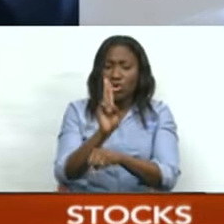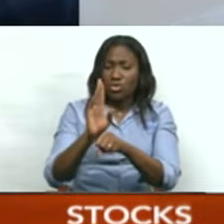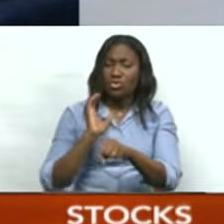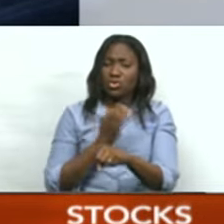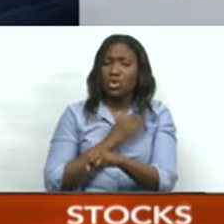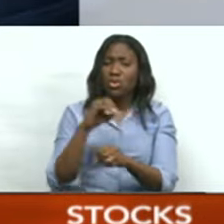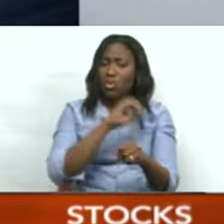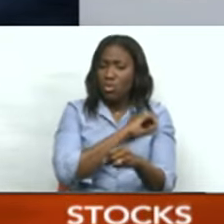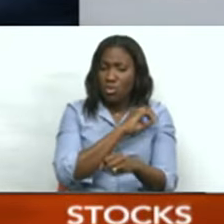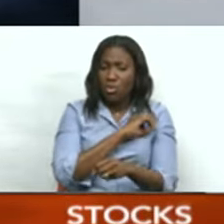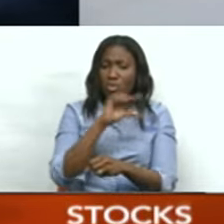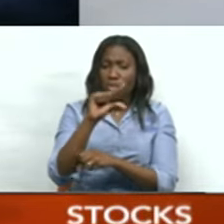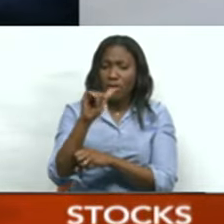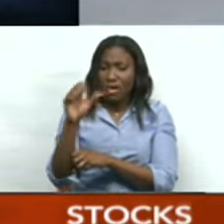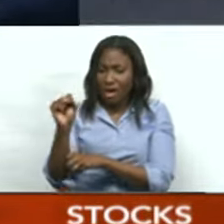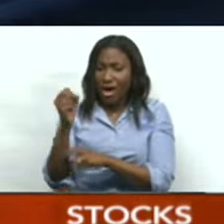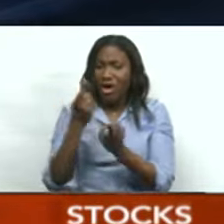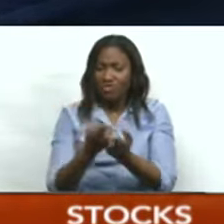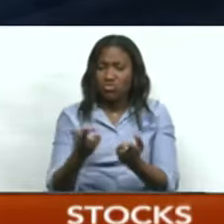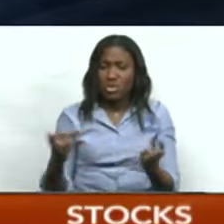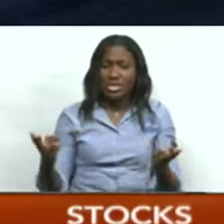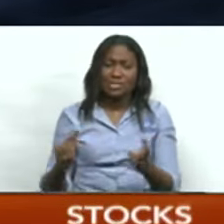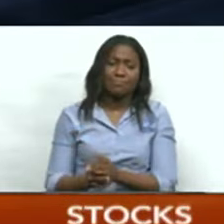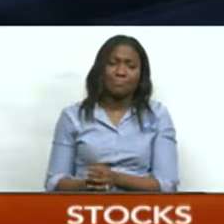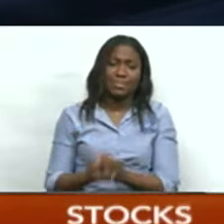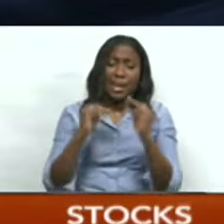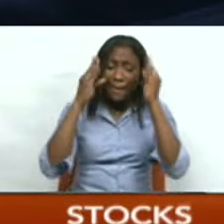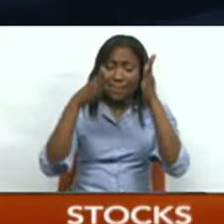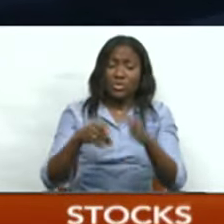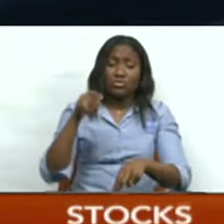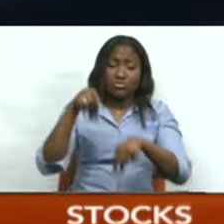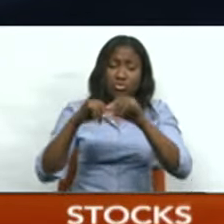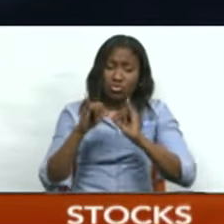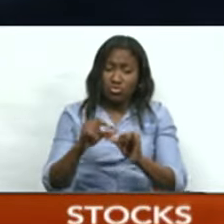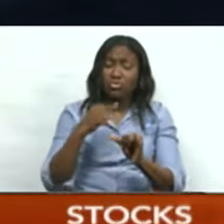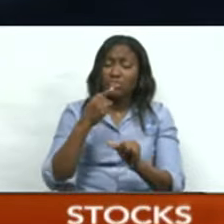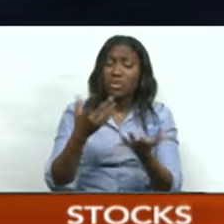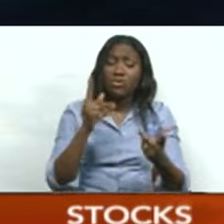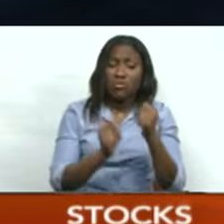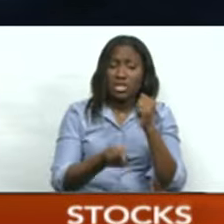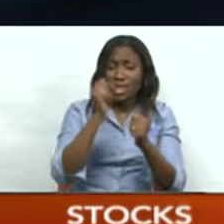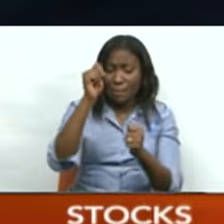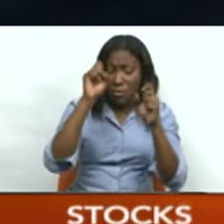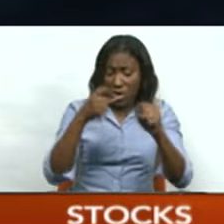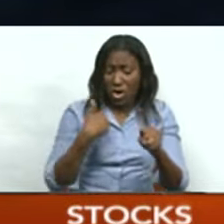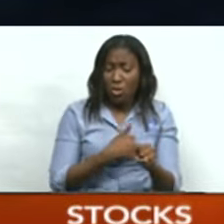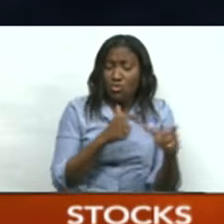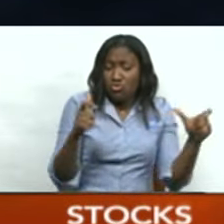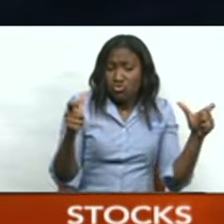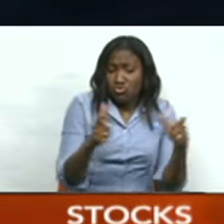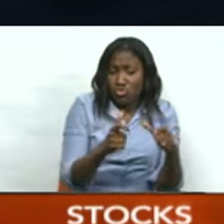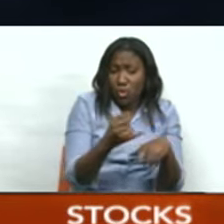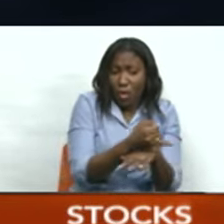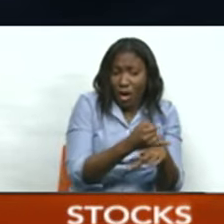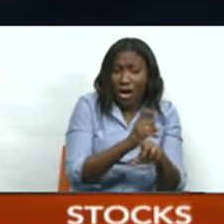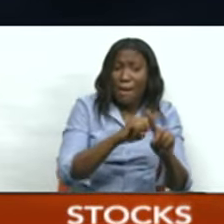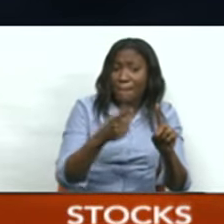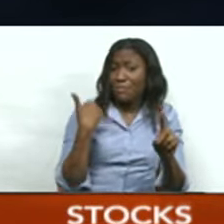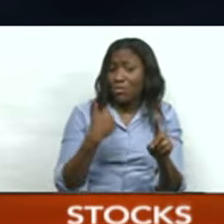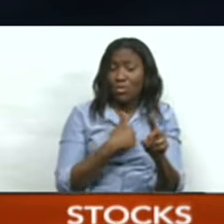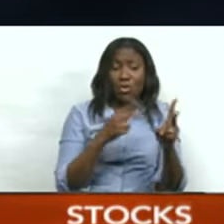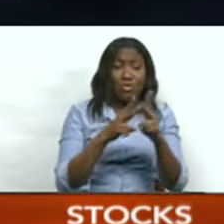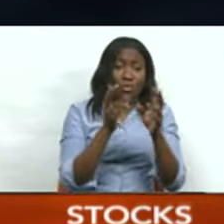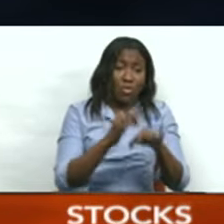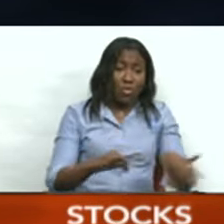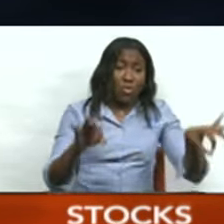exploit our own gas resources. The Energy Minister continues, Trinidad and Tobago, as small as it is, continues to play